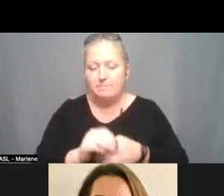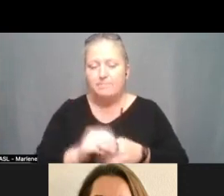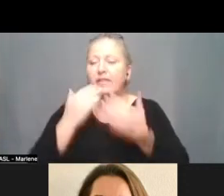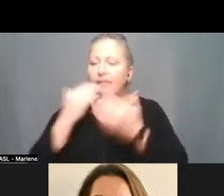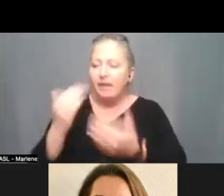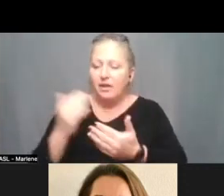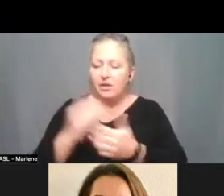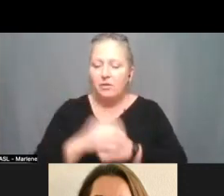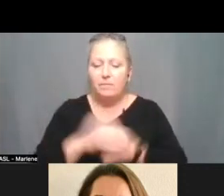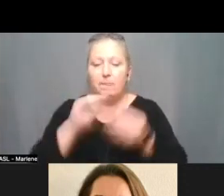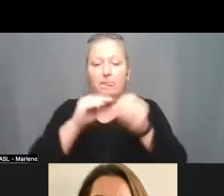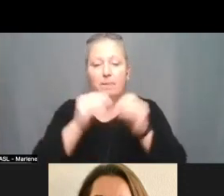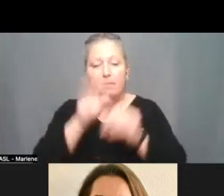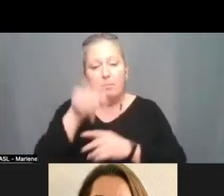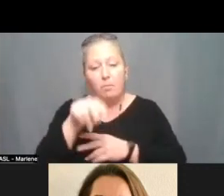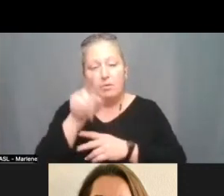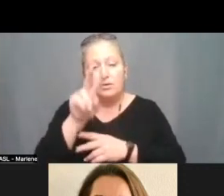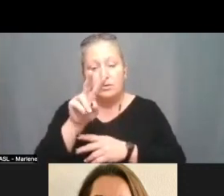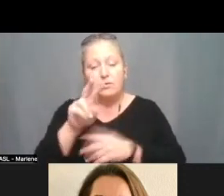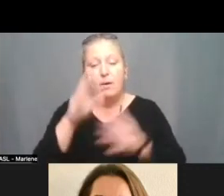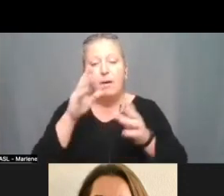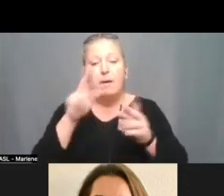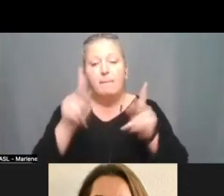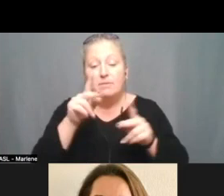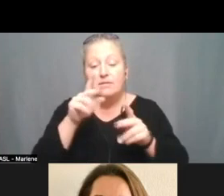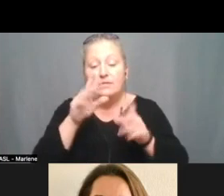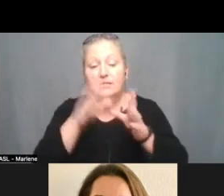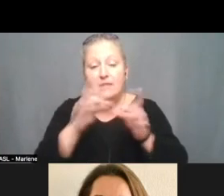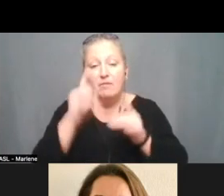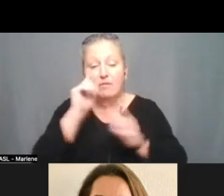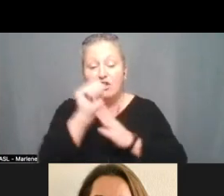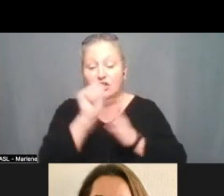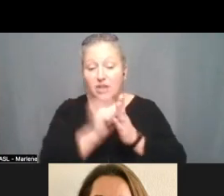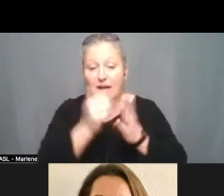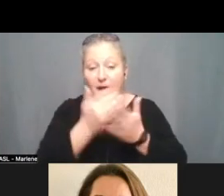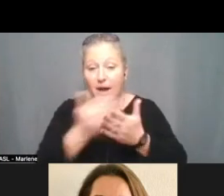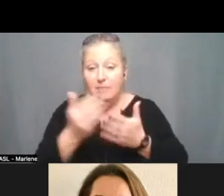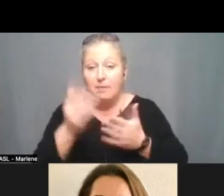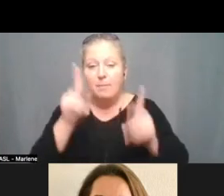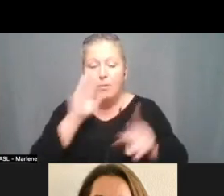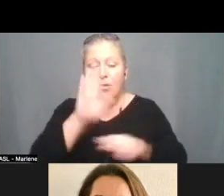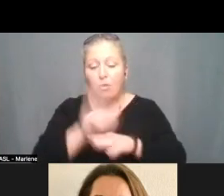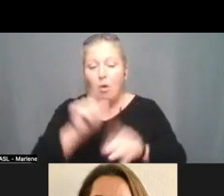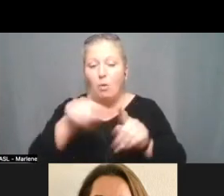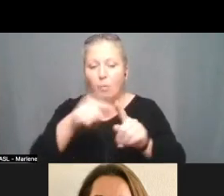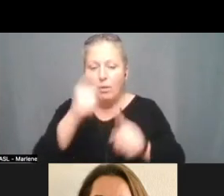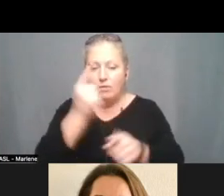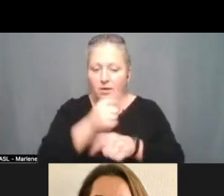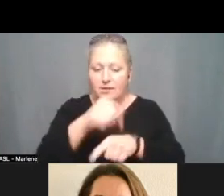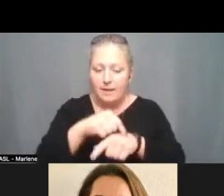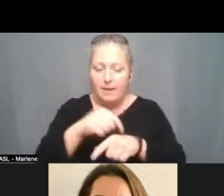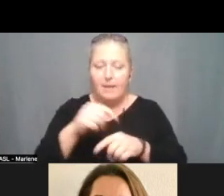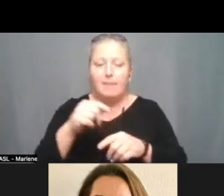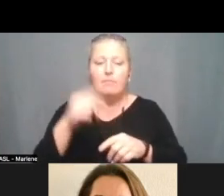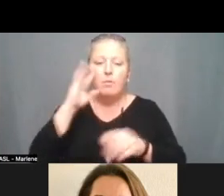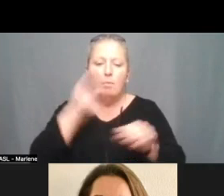Item 4.2 is public statements related to agenda items. Persons will be called on at the appropriate time. We will move on